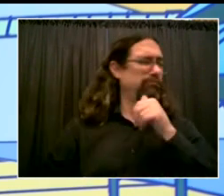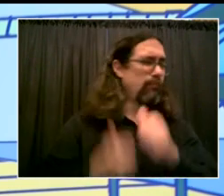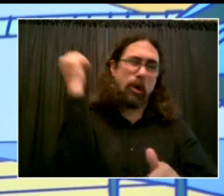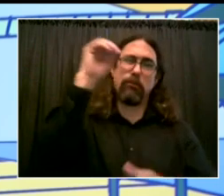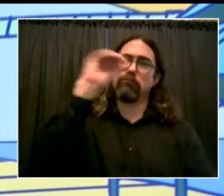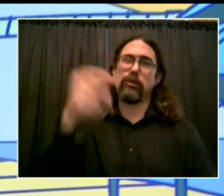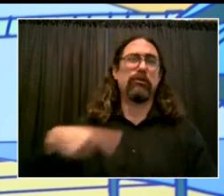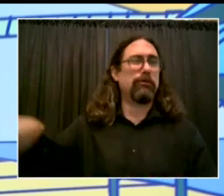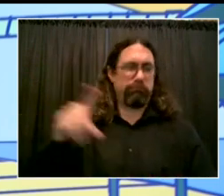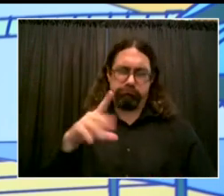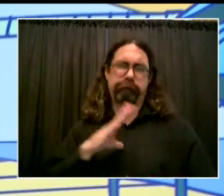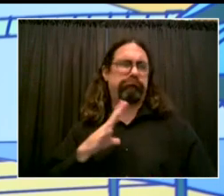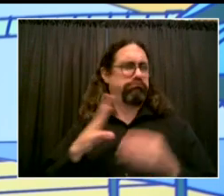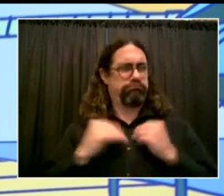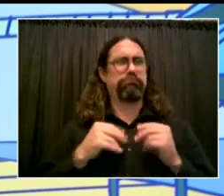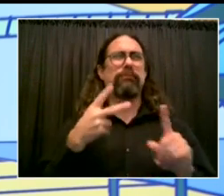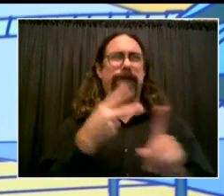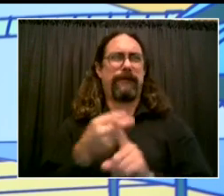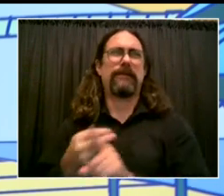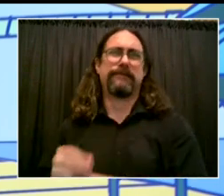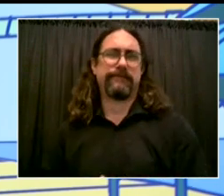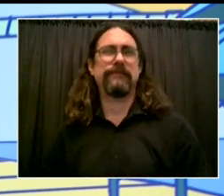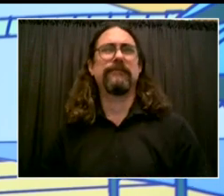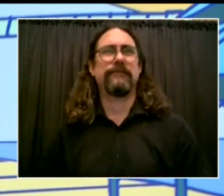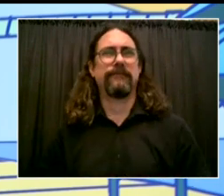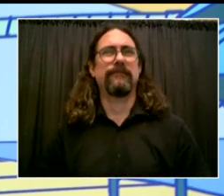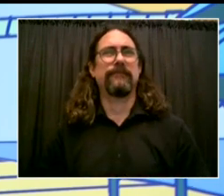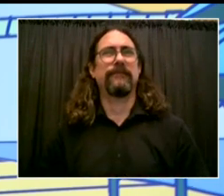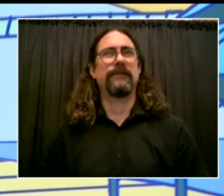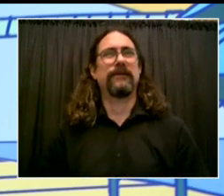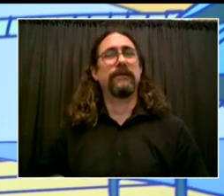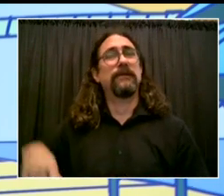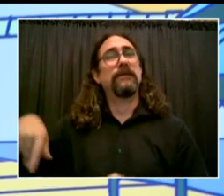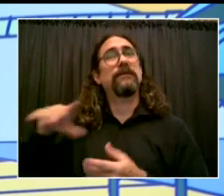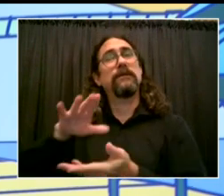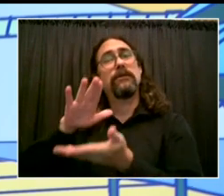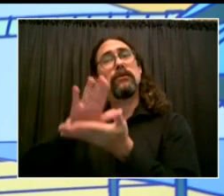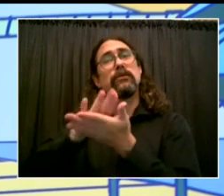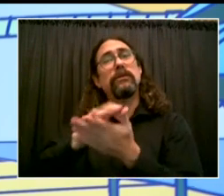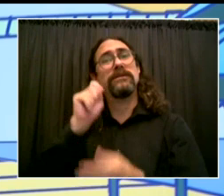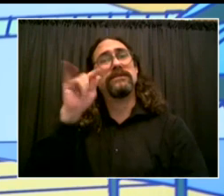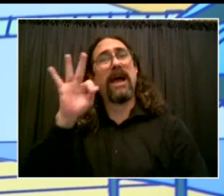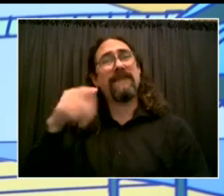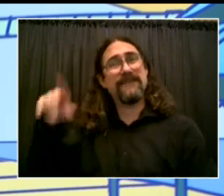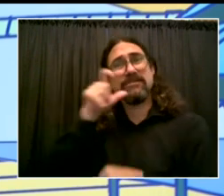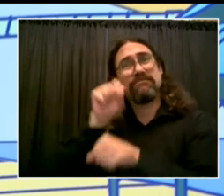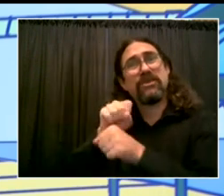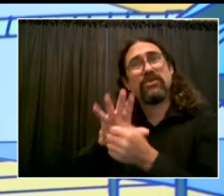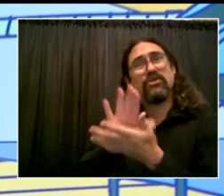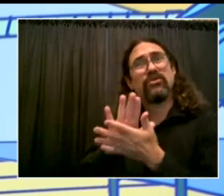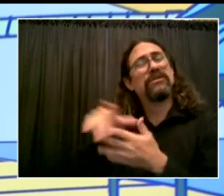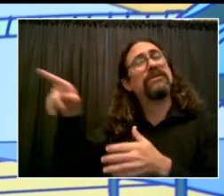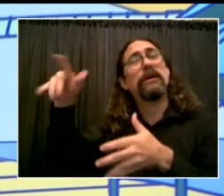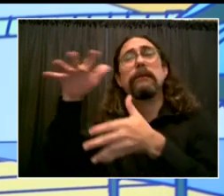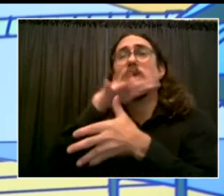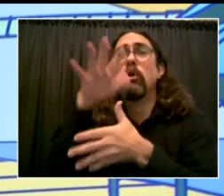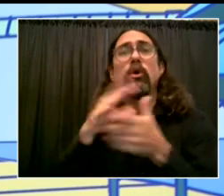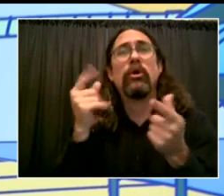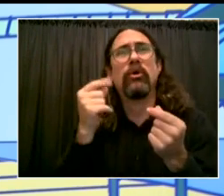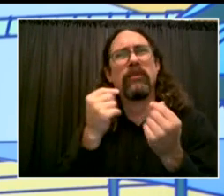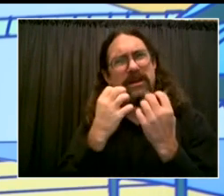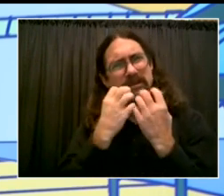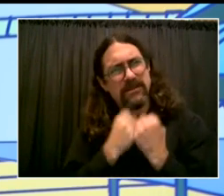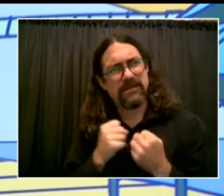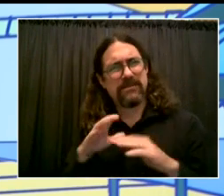simple as that. This is to keep everyone safe. This is to ensure that the children we all cherish are